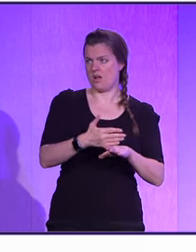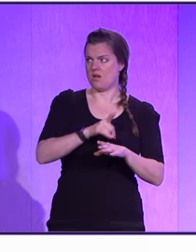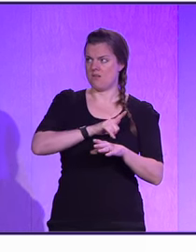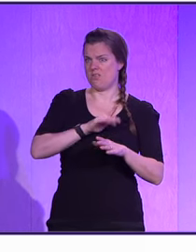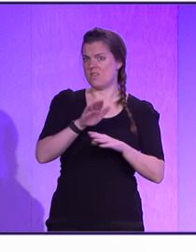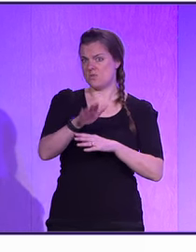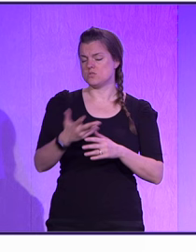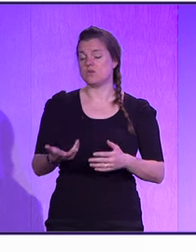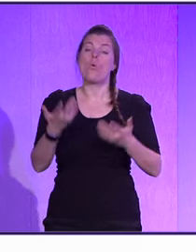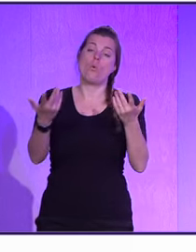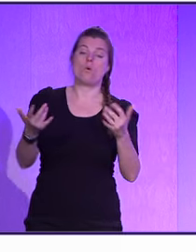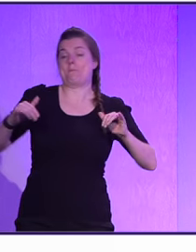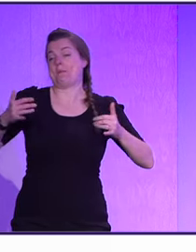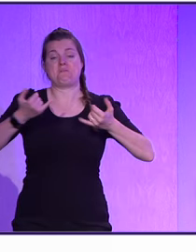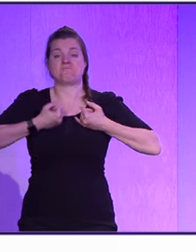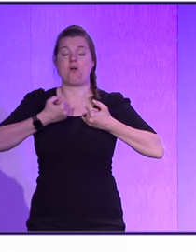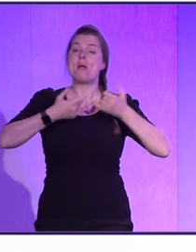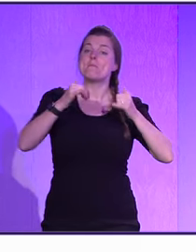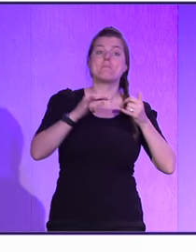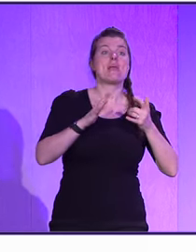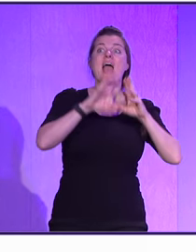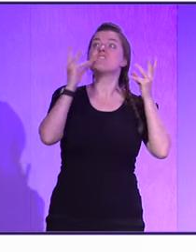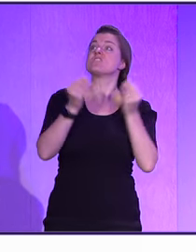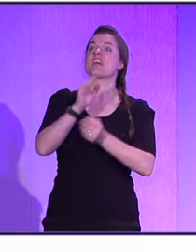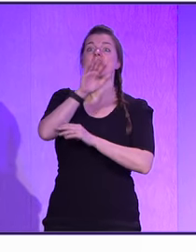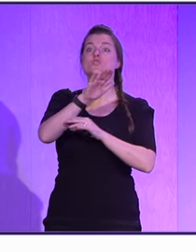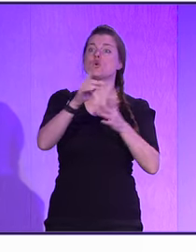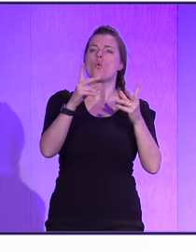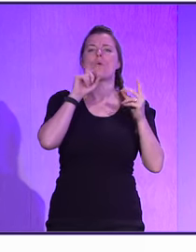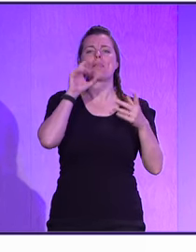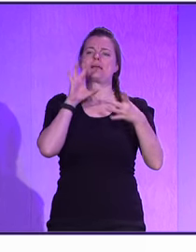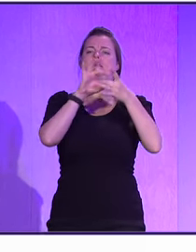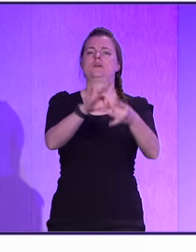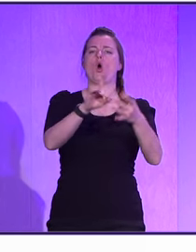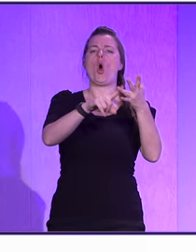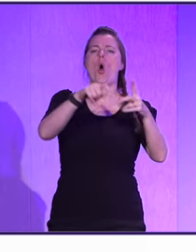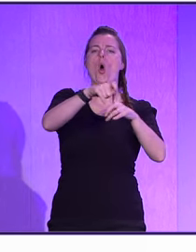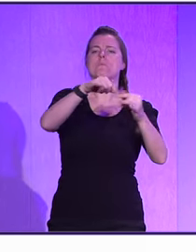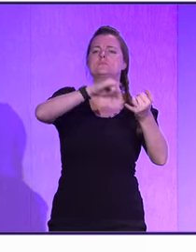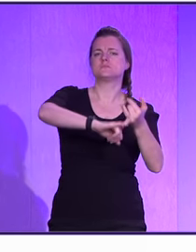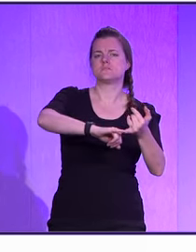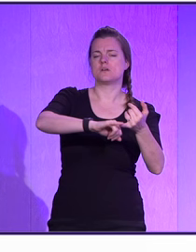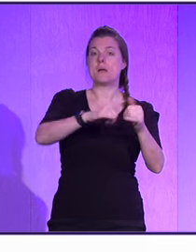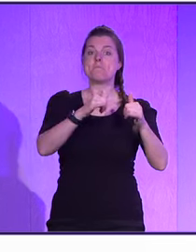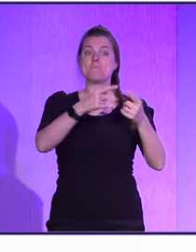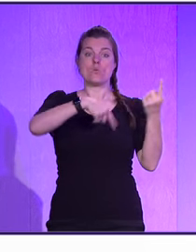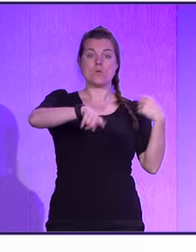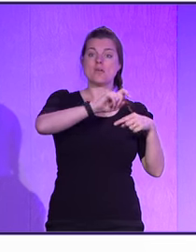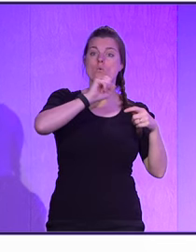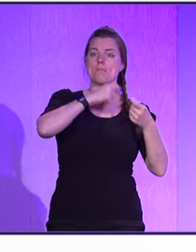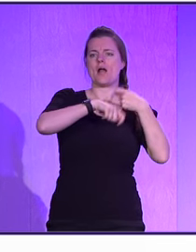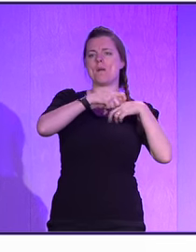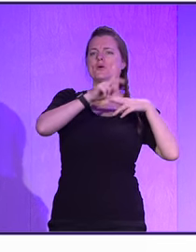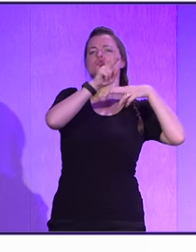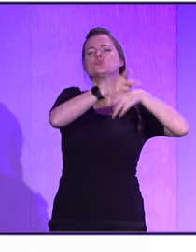Or maybe there's a future in that everything is going to be more ops, the thing on the right, right? If the coding has been done, we're going more supervised,